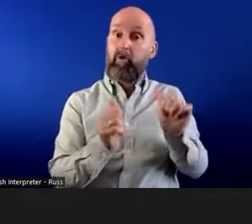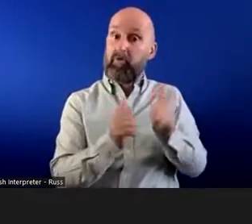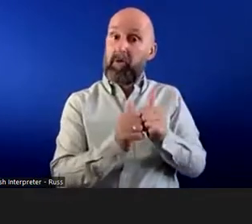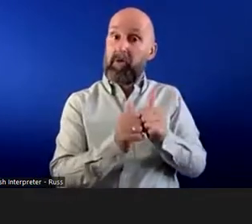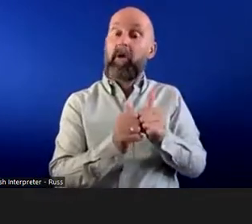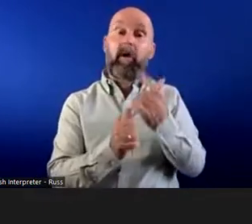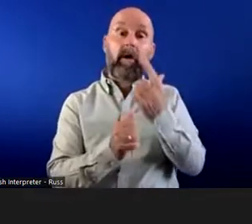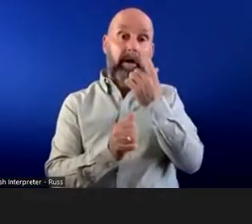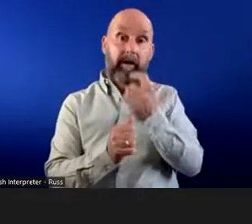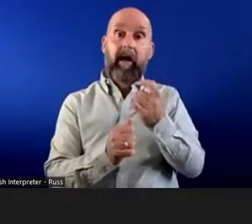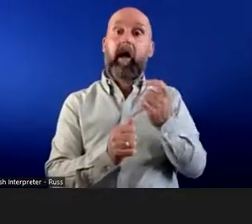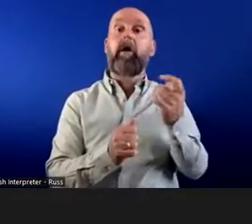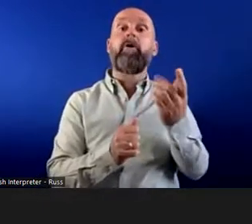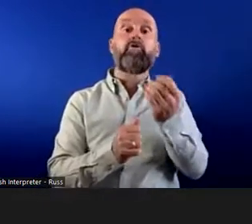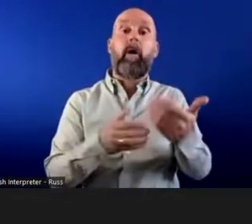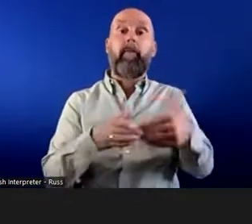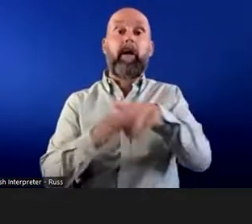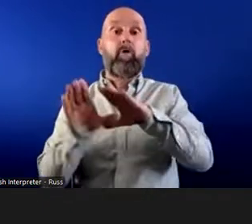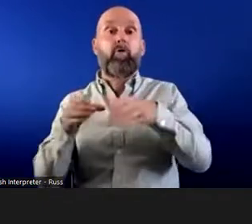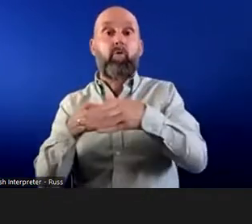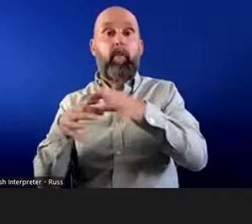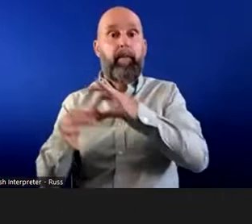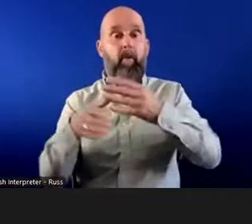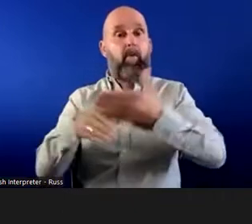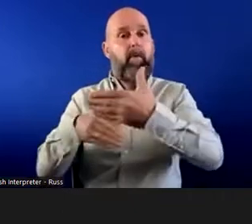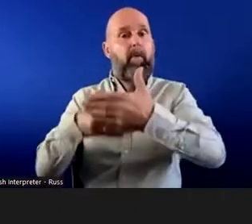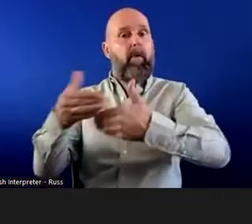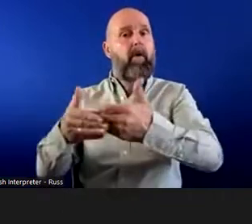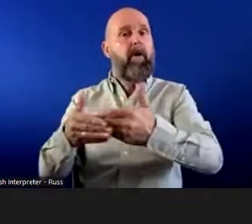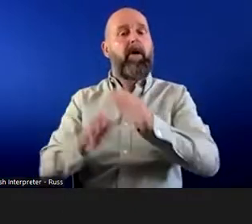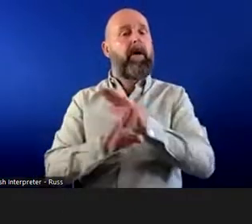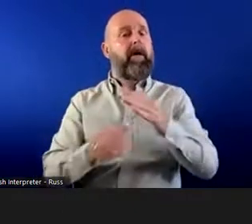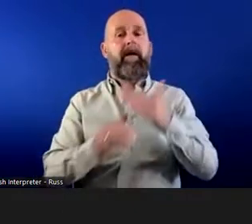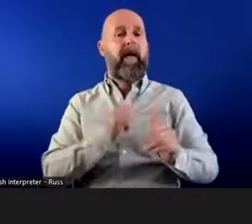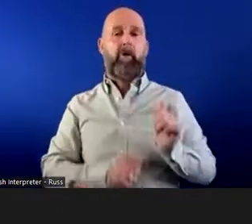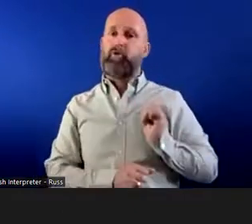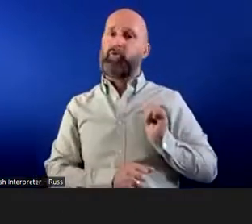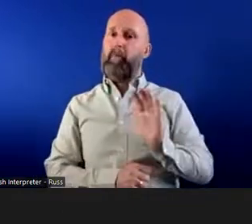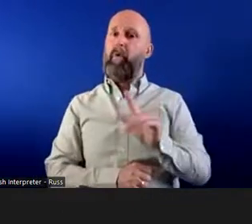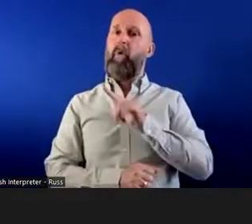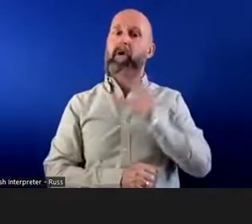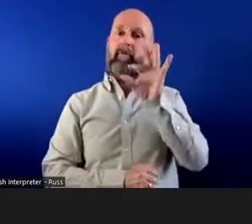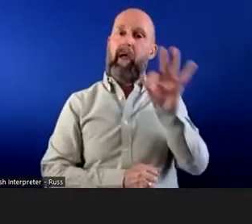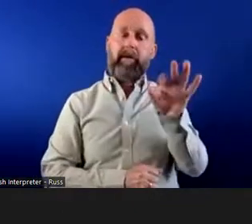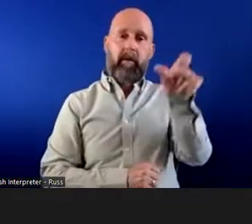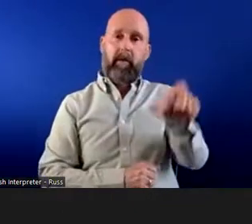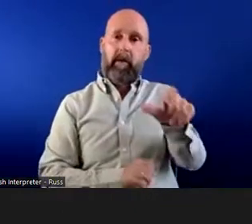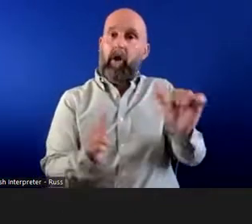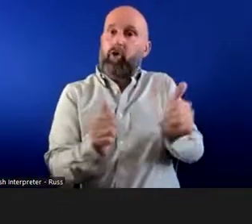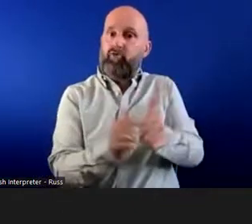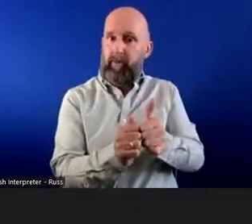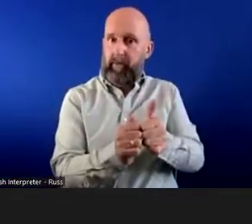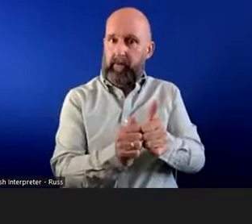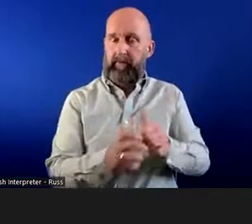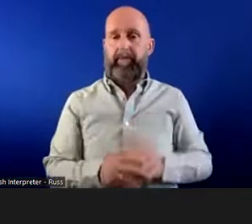excluded from group activities, for example, but obviously don't make assumptions, and this has to be done with the employee's agreement. It